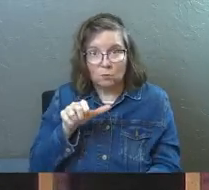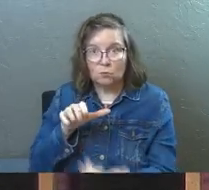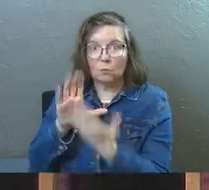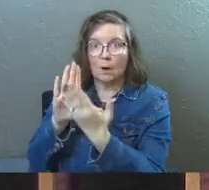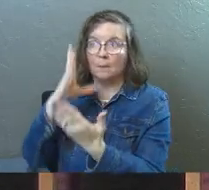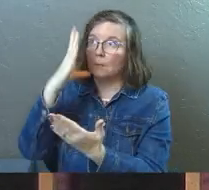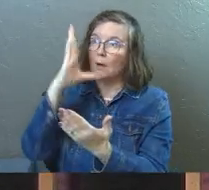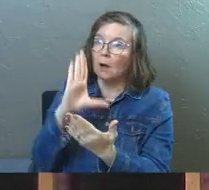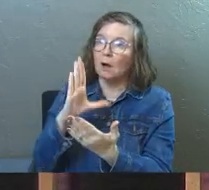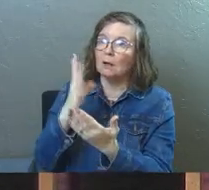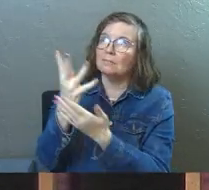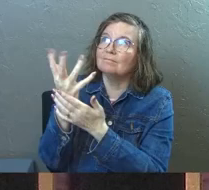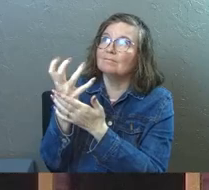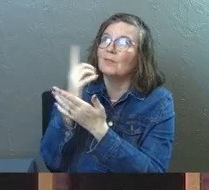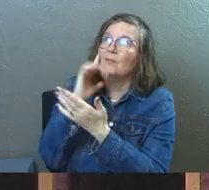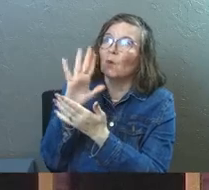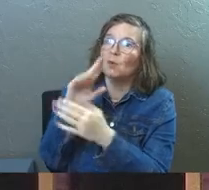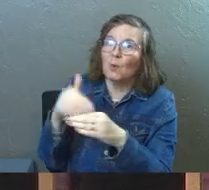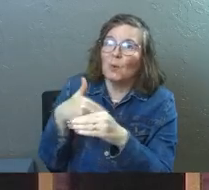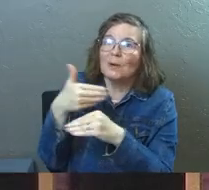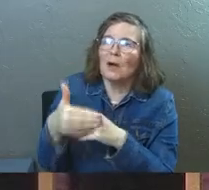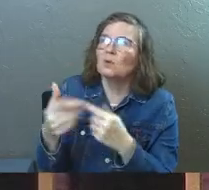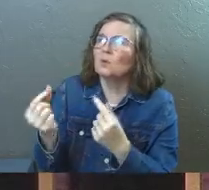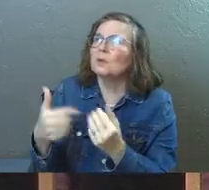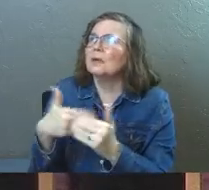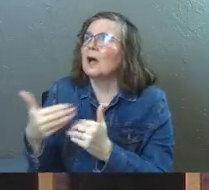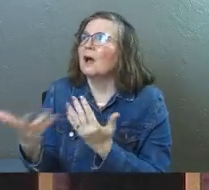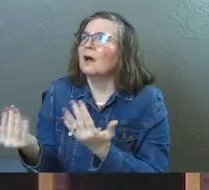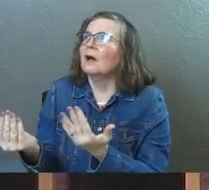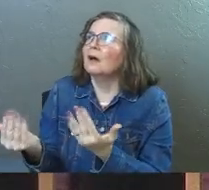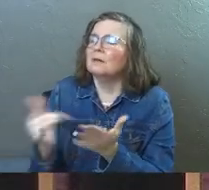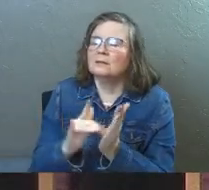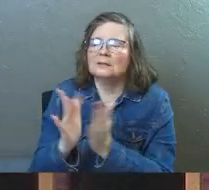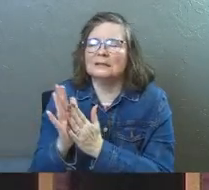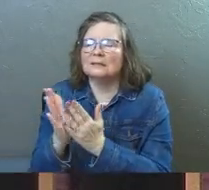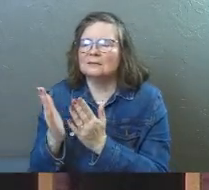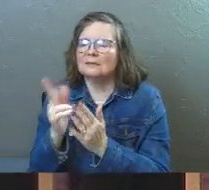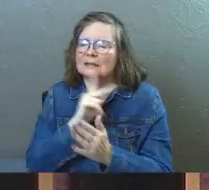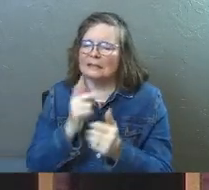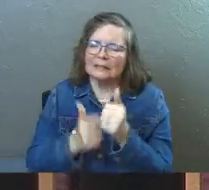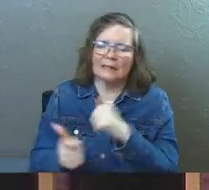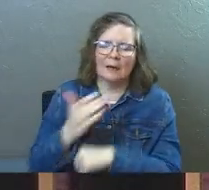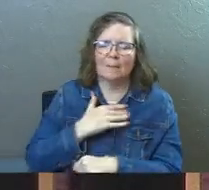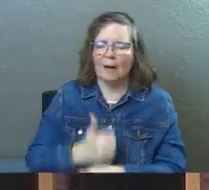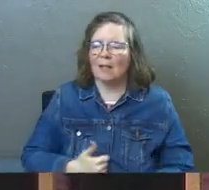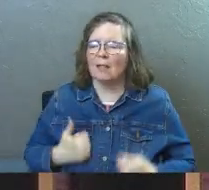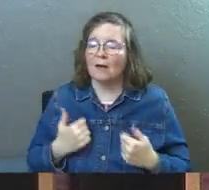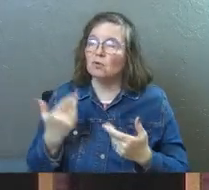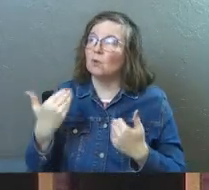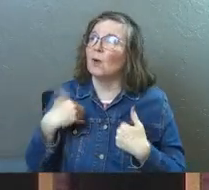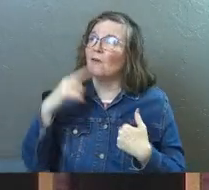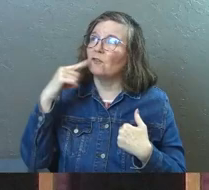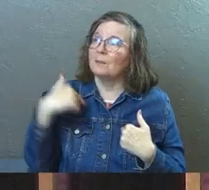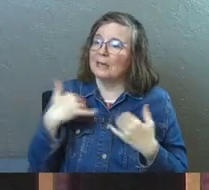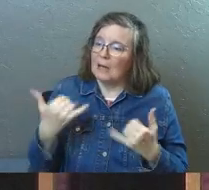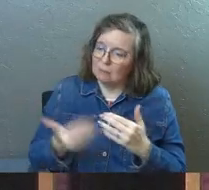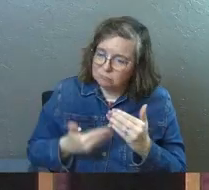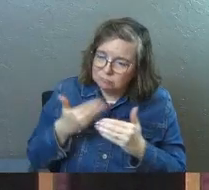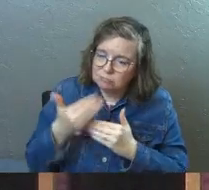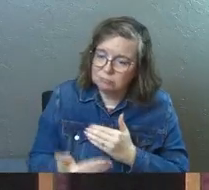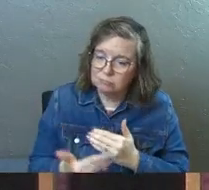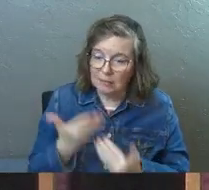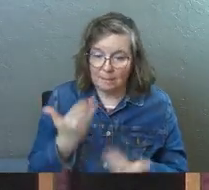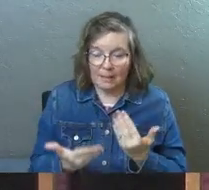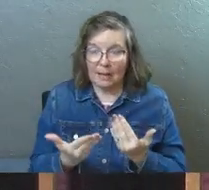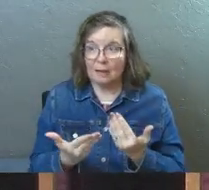God and you have to beg him for your next step. Say, oh, Jesus Christ, King of my life. What do you have for me next? Because it